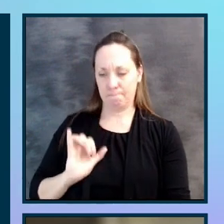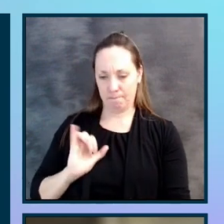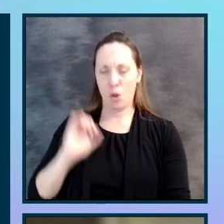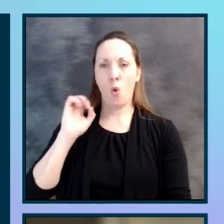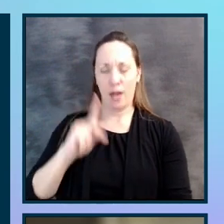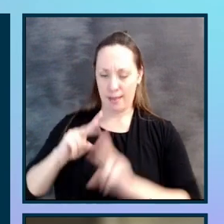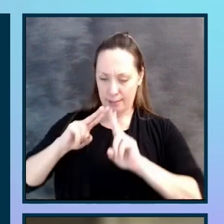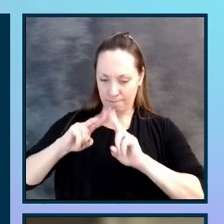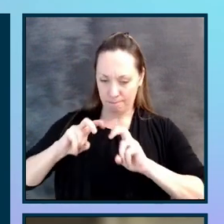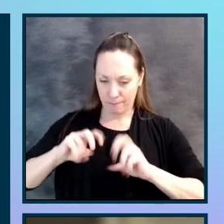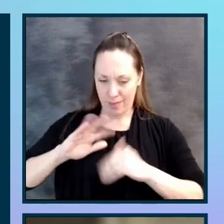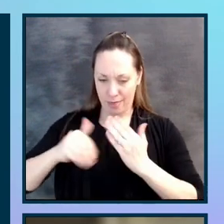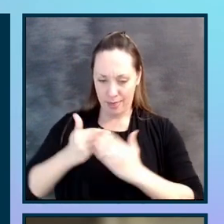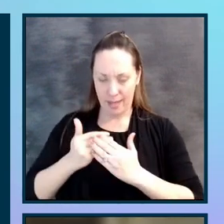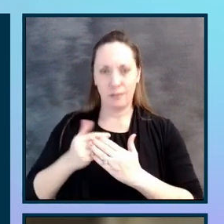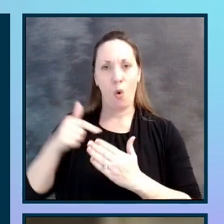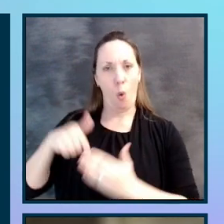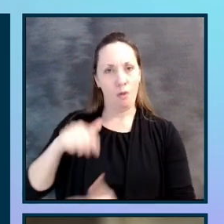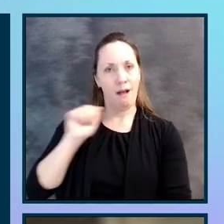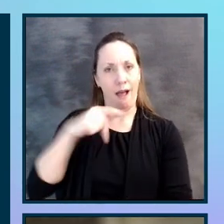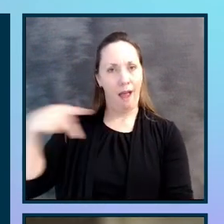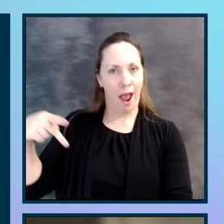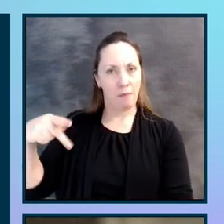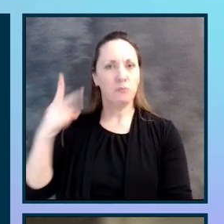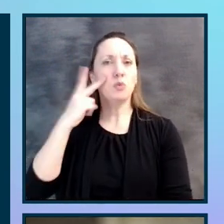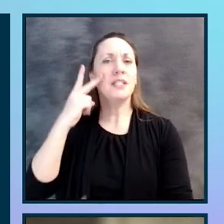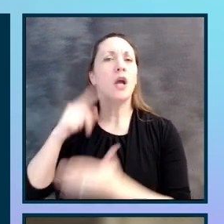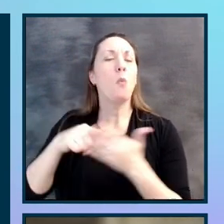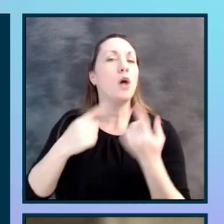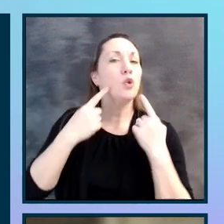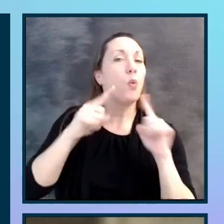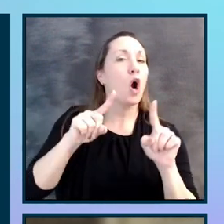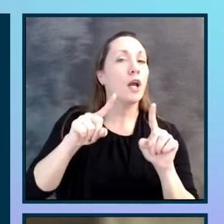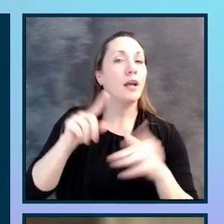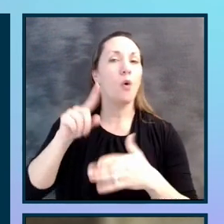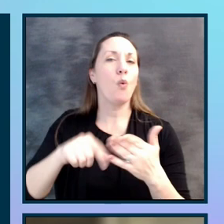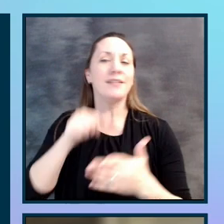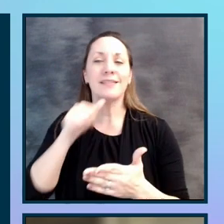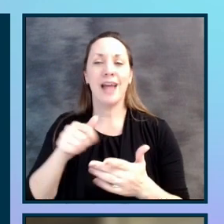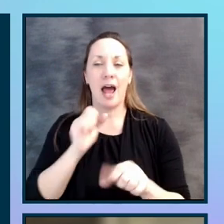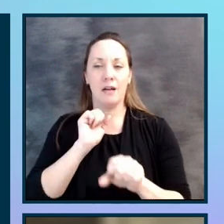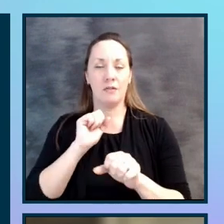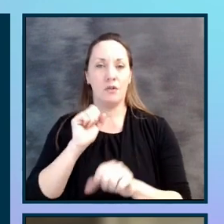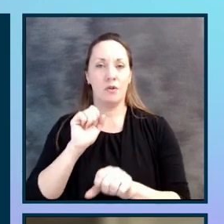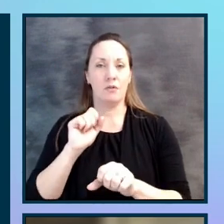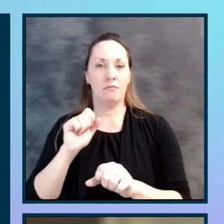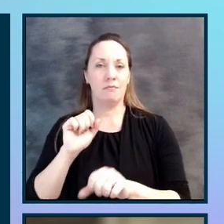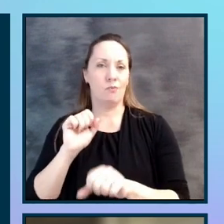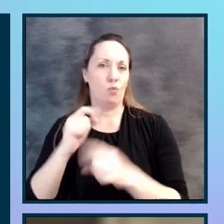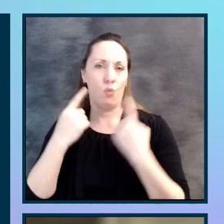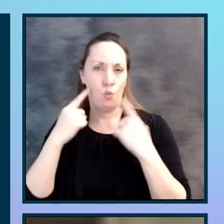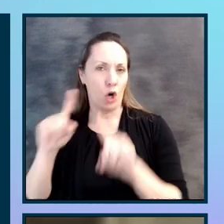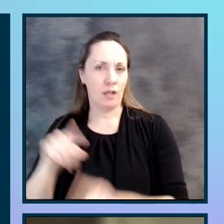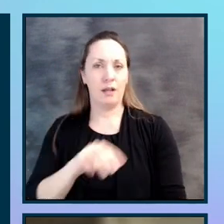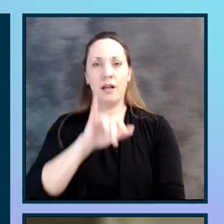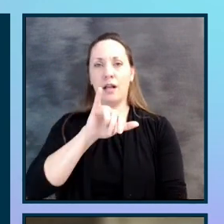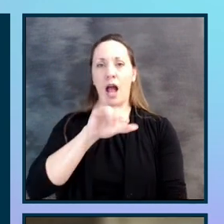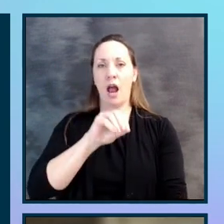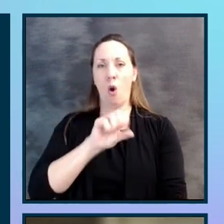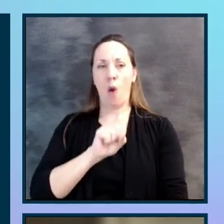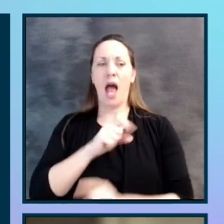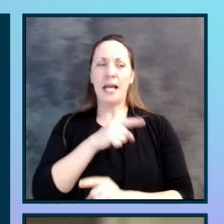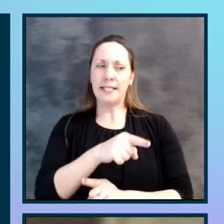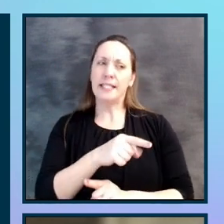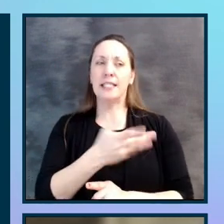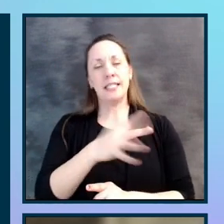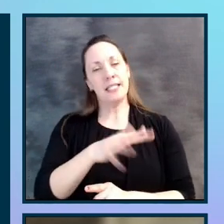dissect this whole app and figure out what's working and what's not working. And iOS actually was doing okay. iOS had some things to fix.